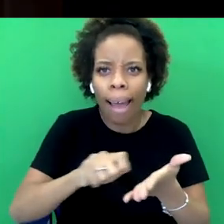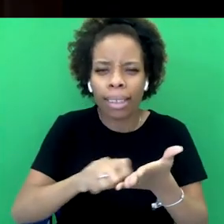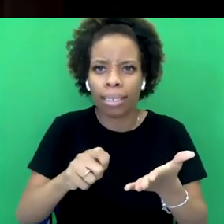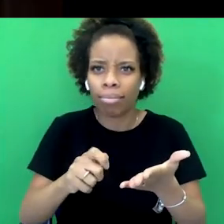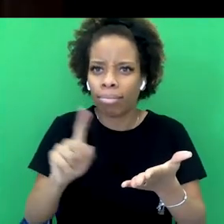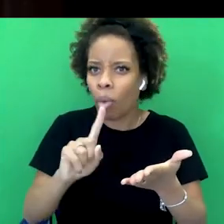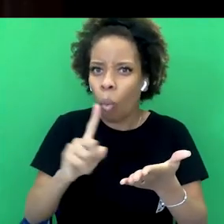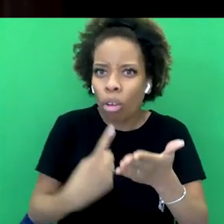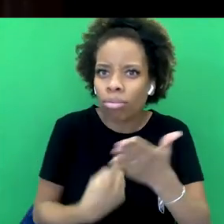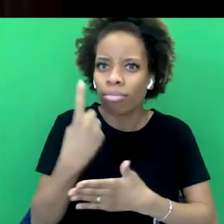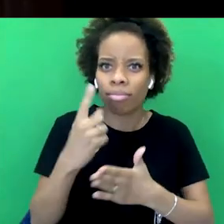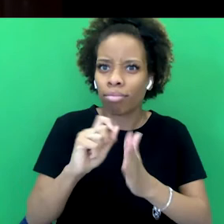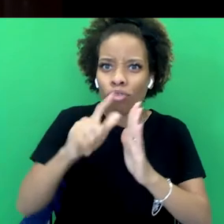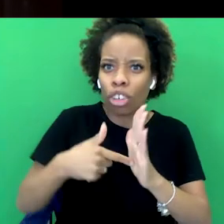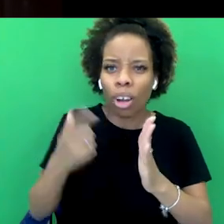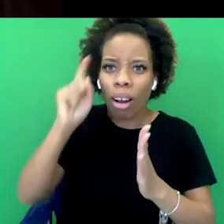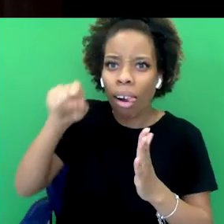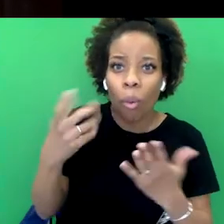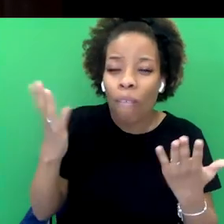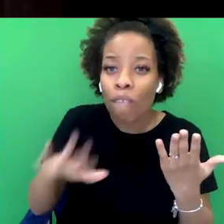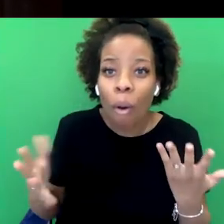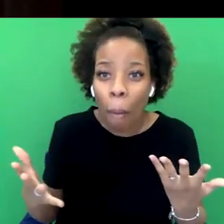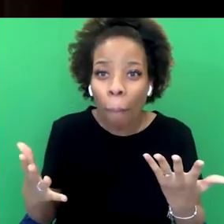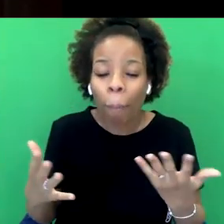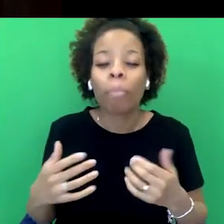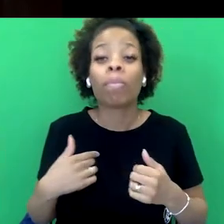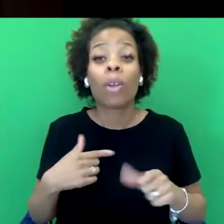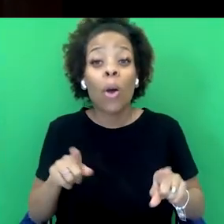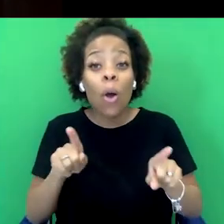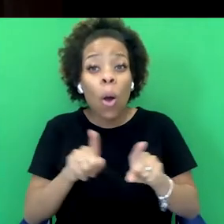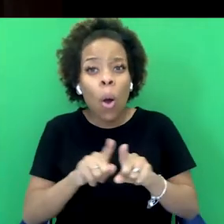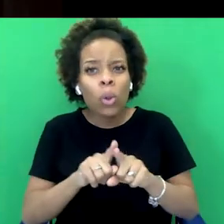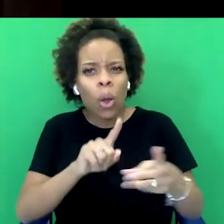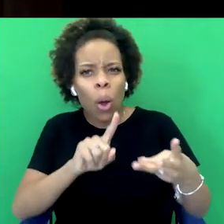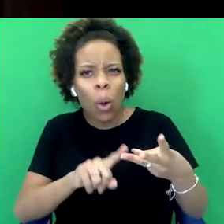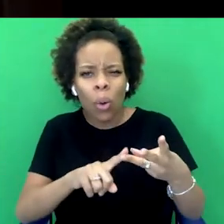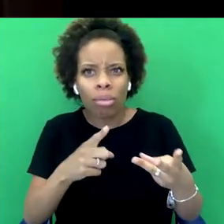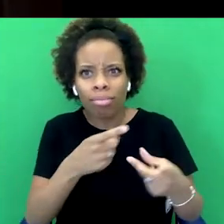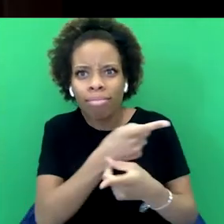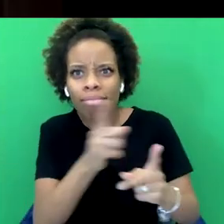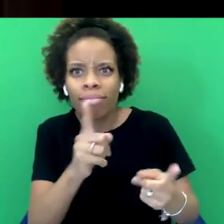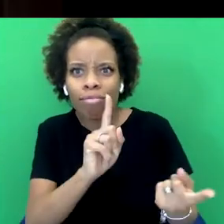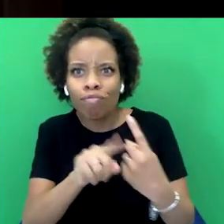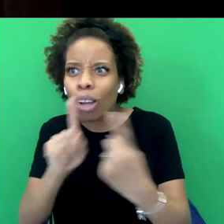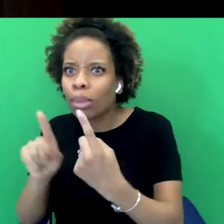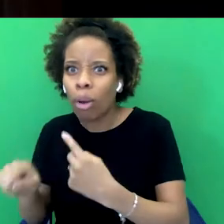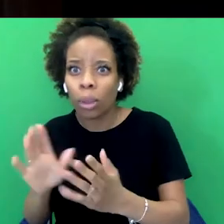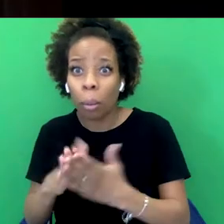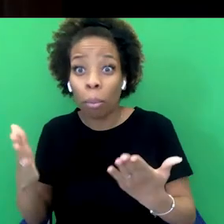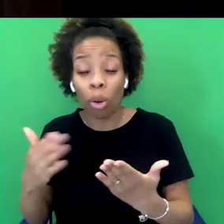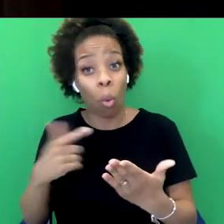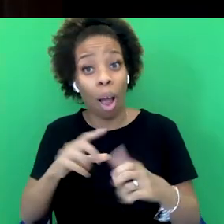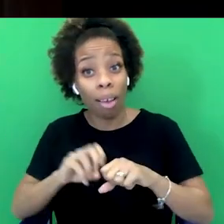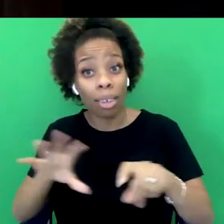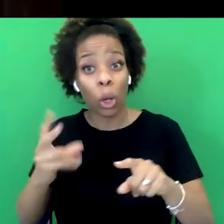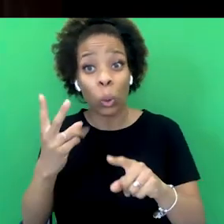what you've learned over it. But I also want to talk about the response to the book. It's been out now a couple of months, and